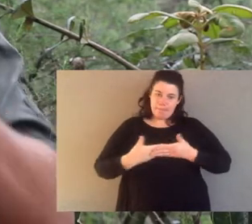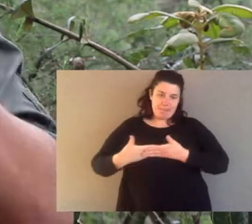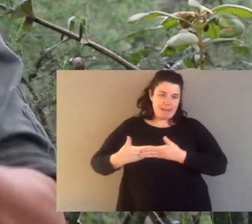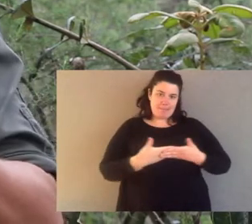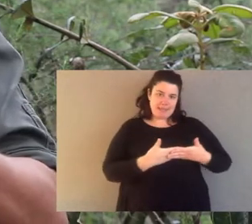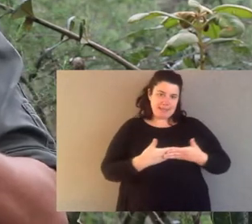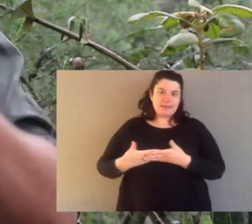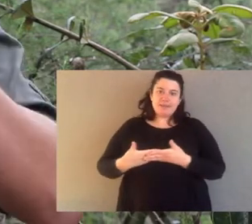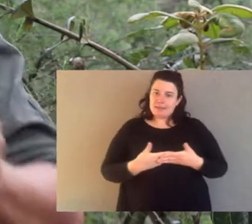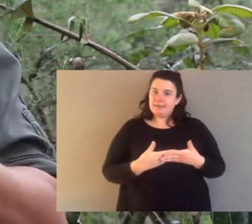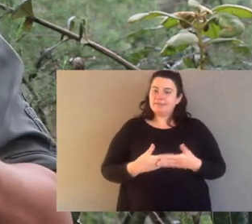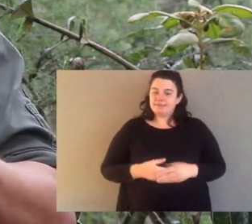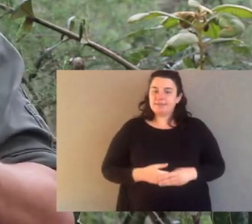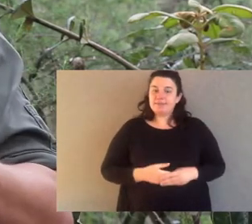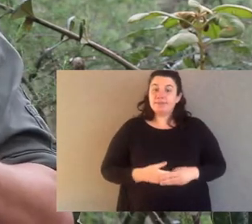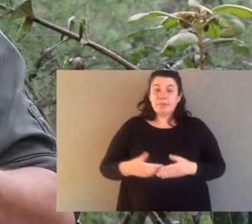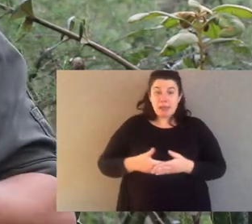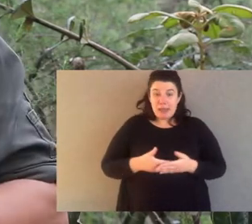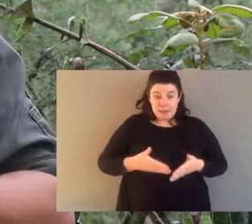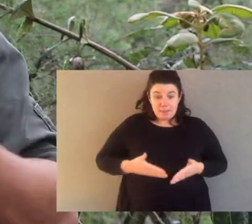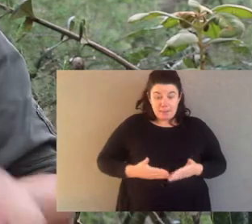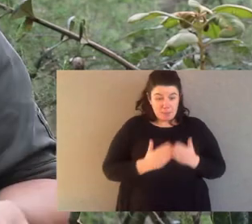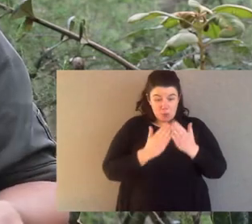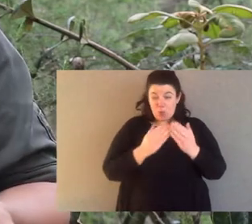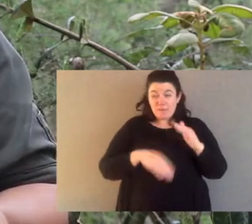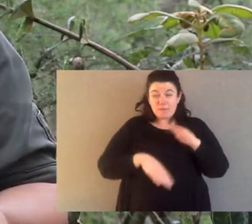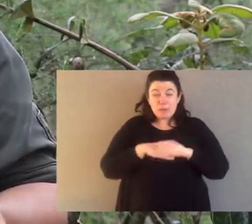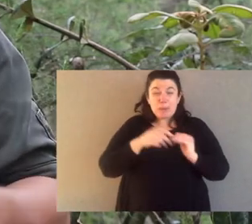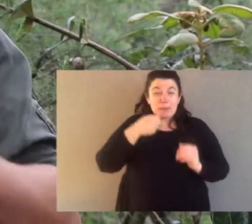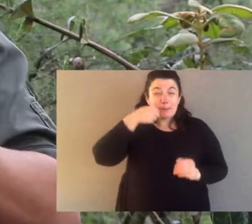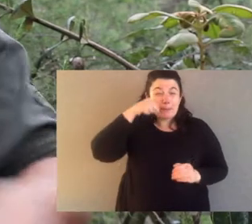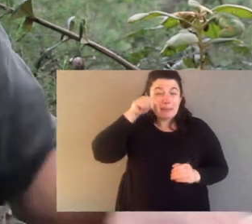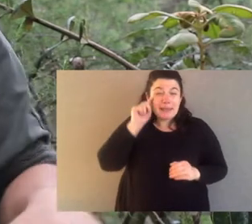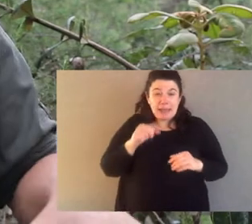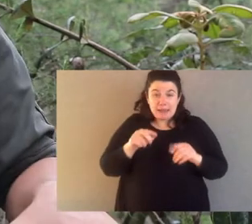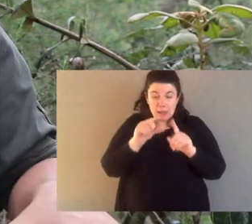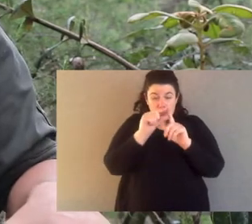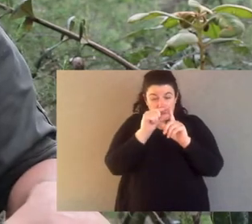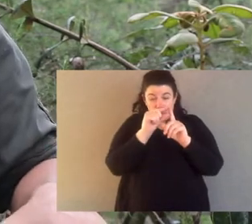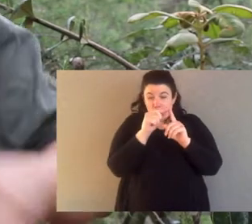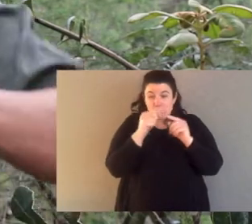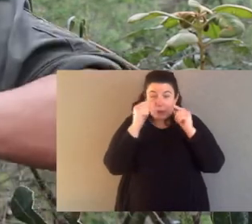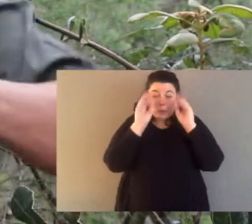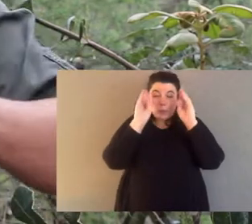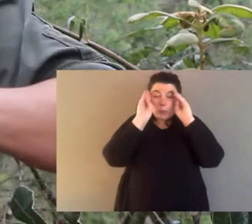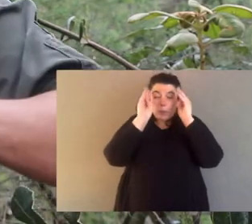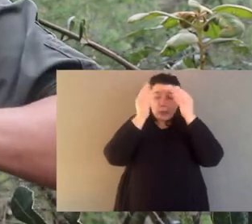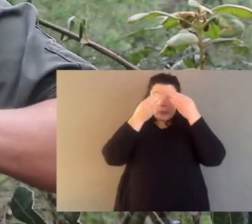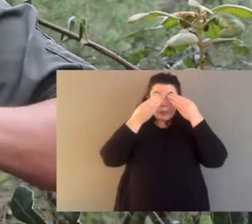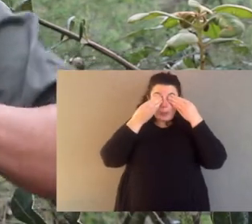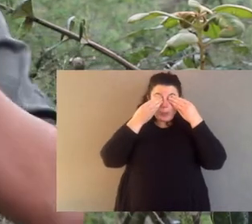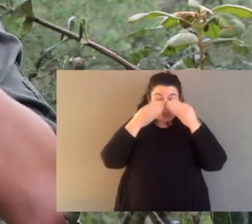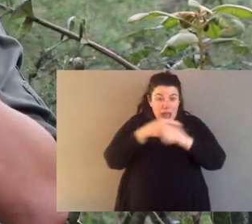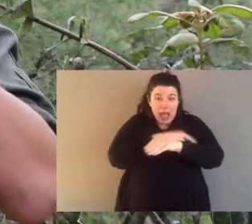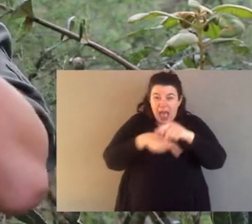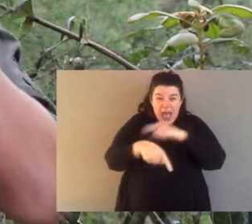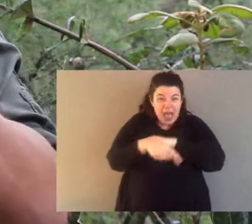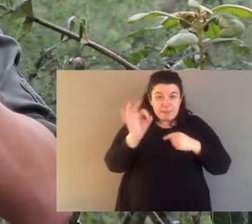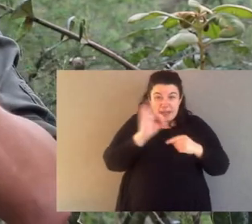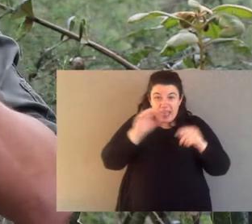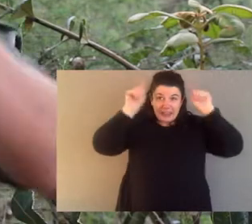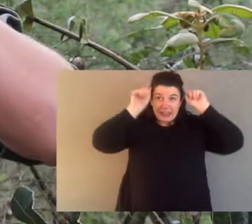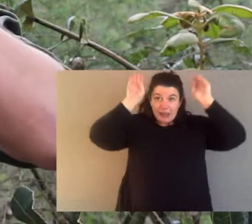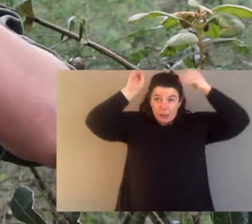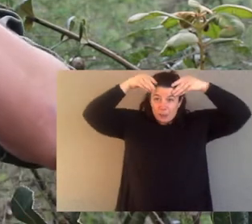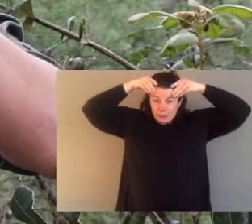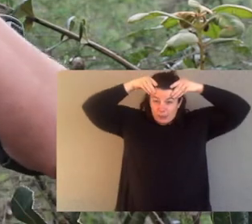one joey at a time. And when that joey's born, it's totally pink. Its arms aren't developed. Its eyes are